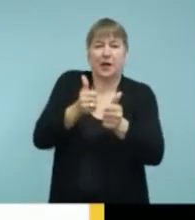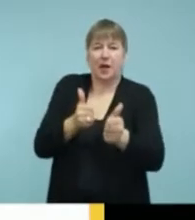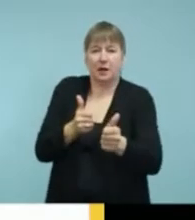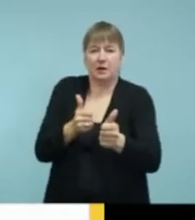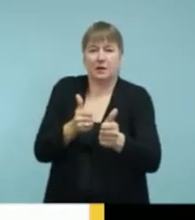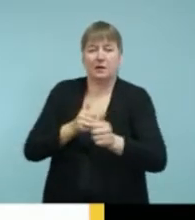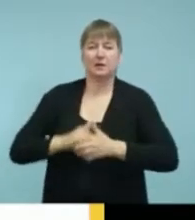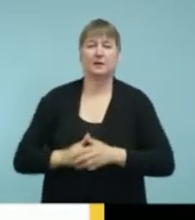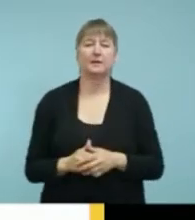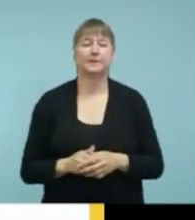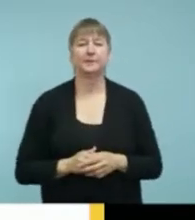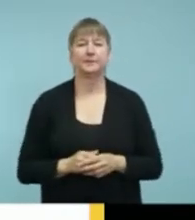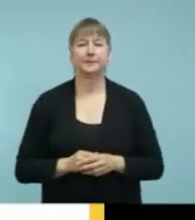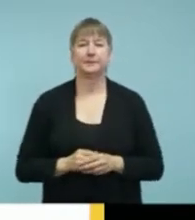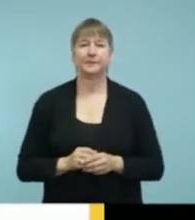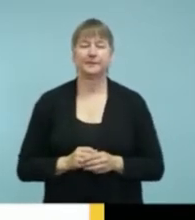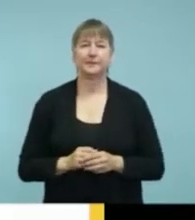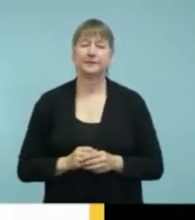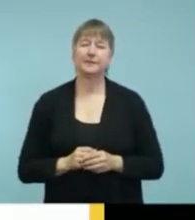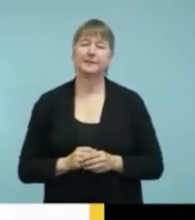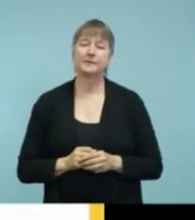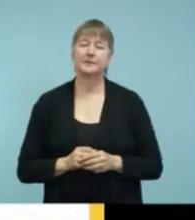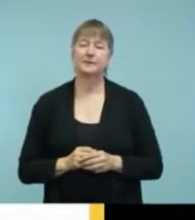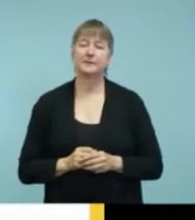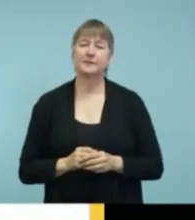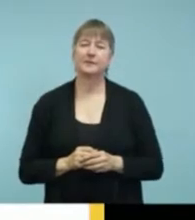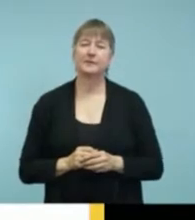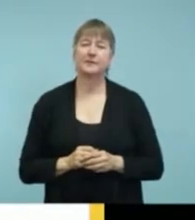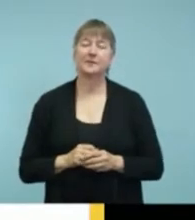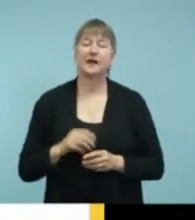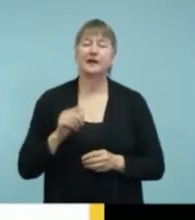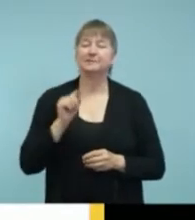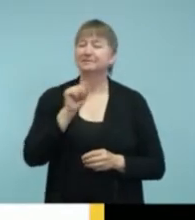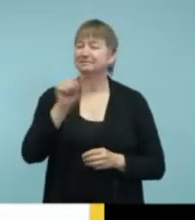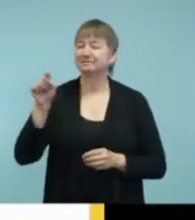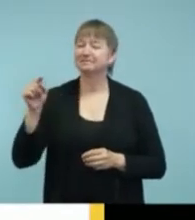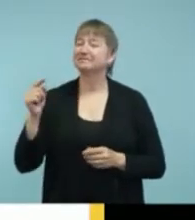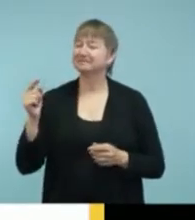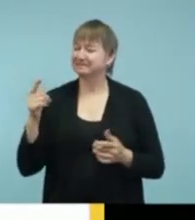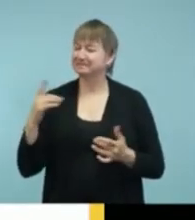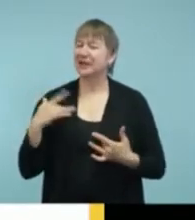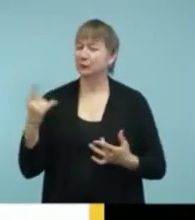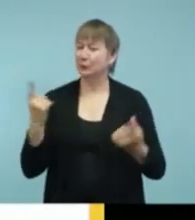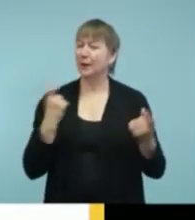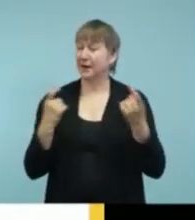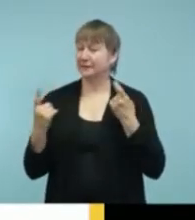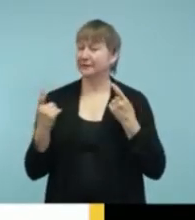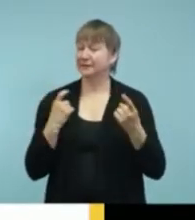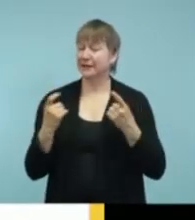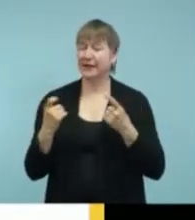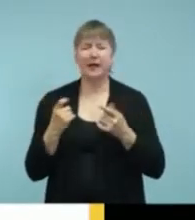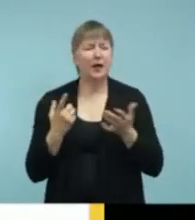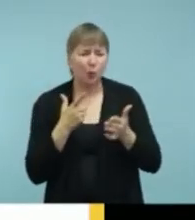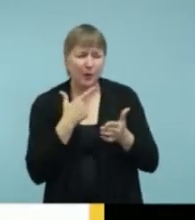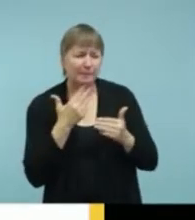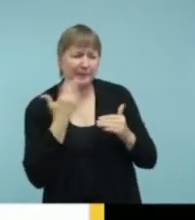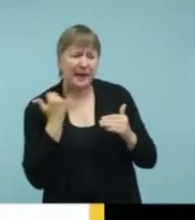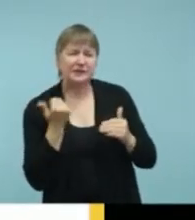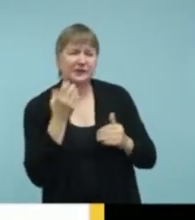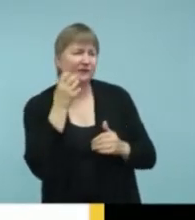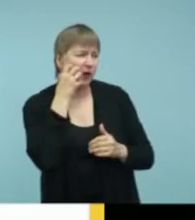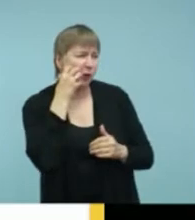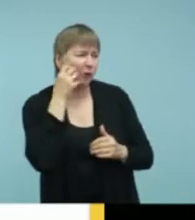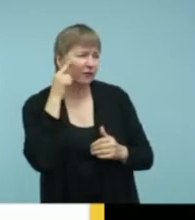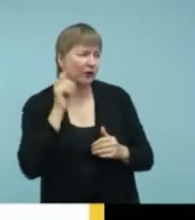Another question that I'm often asked is, what kind of cell phone should I get for my child or, you know,